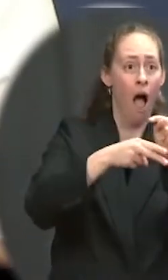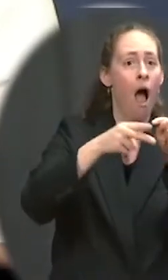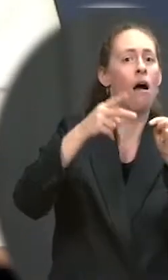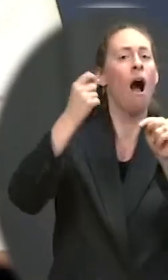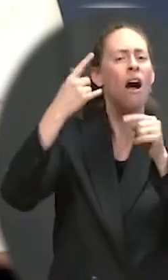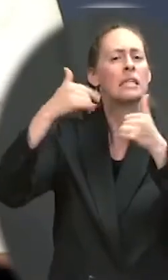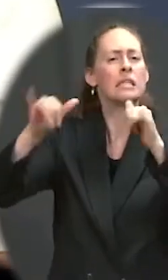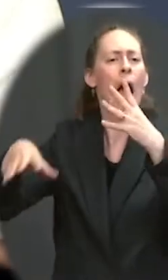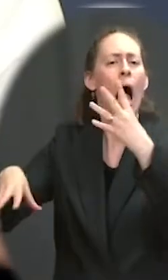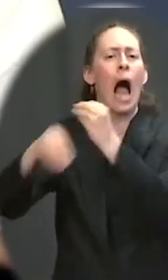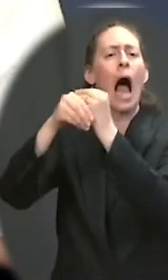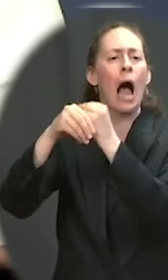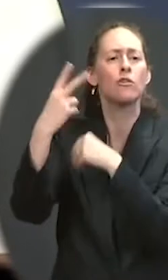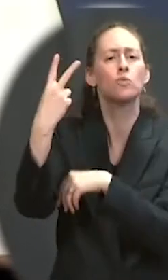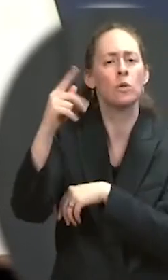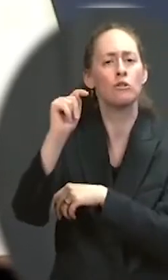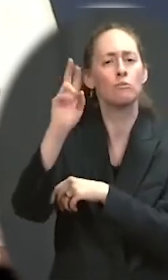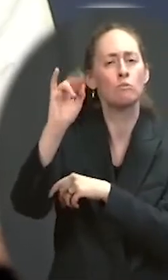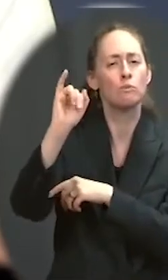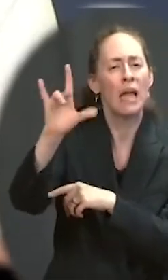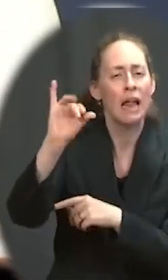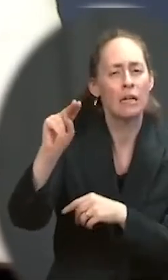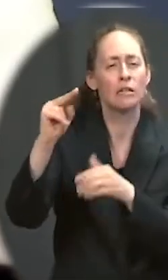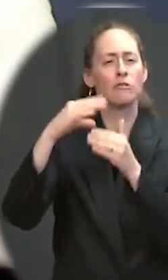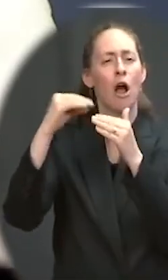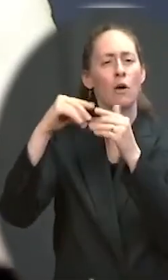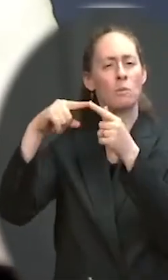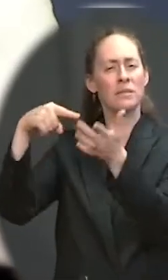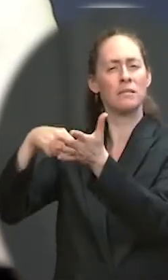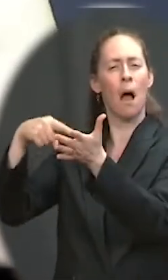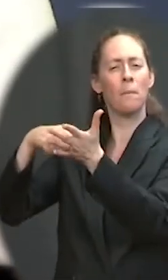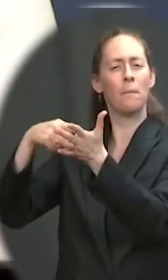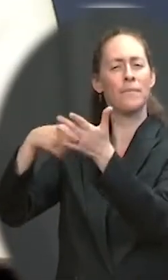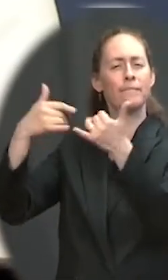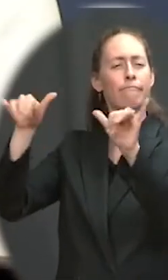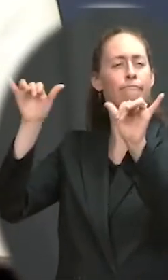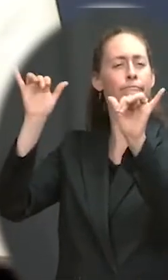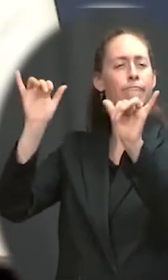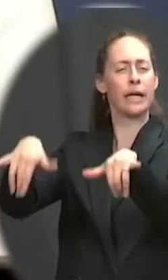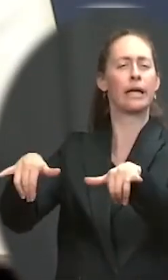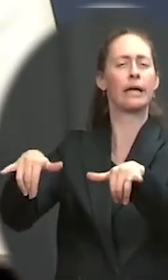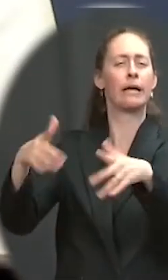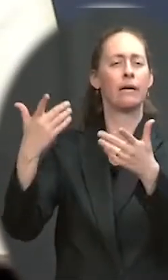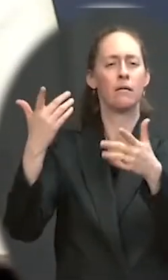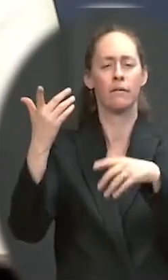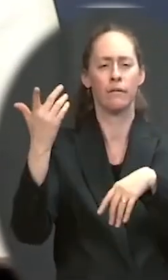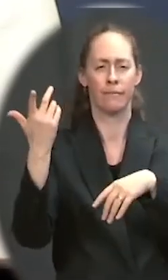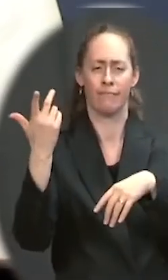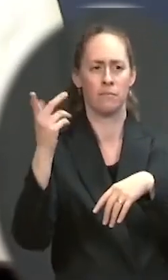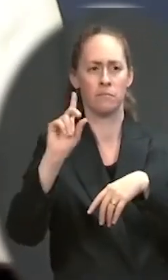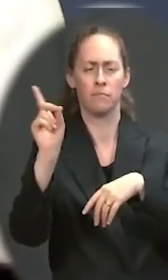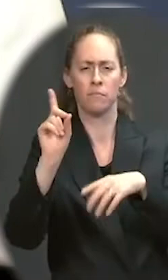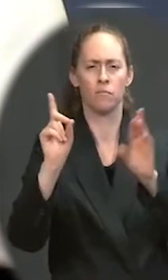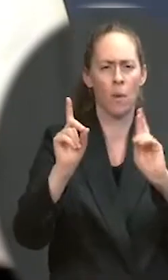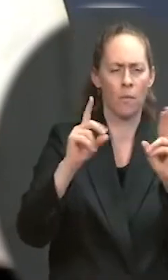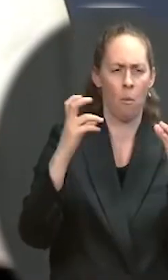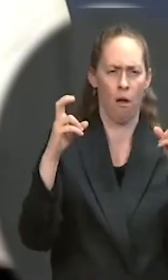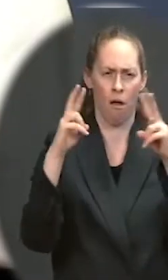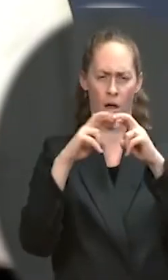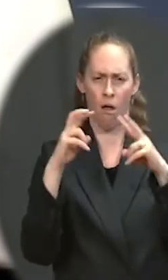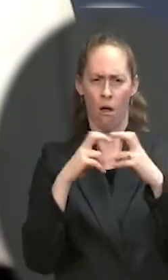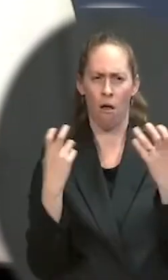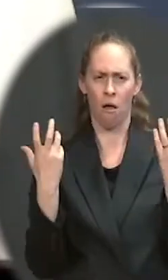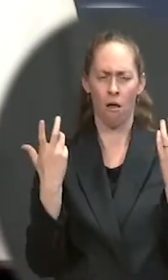this is something that has been done in a bipartisan basis. Democrats and Republicans have called for it in the past, and that's what we'll be advocating for.